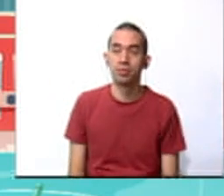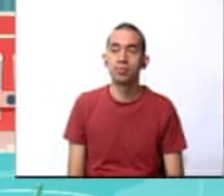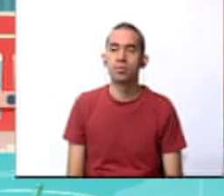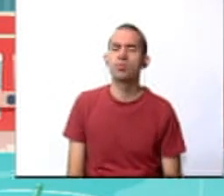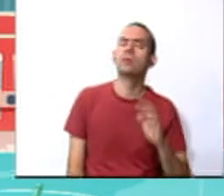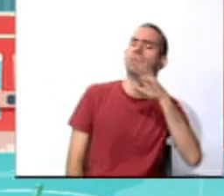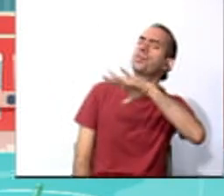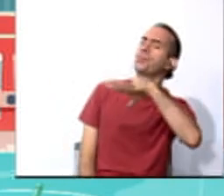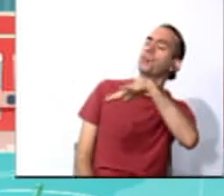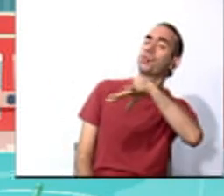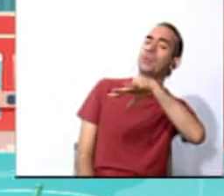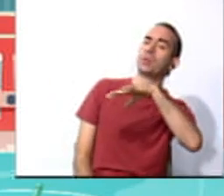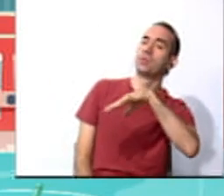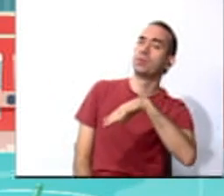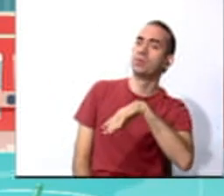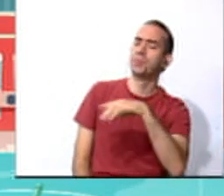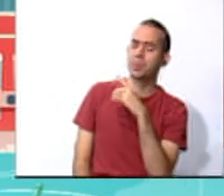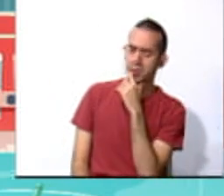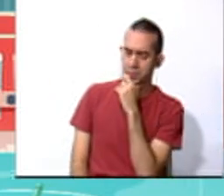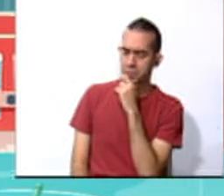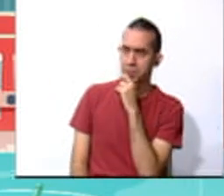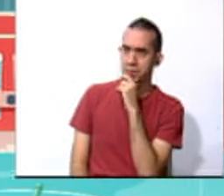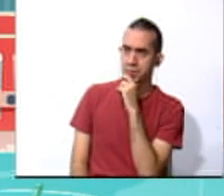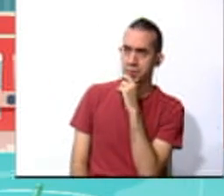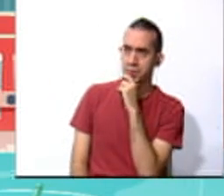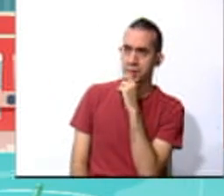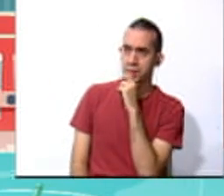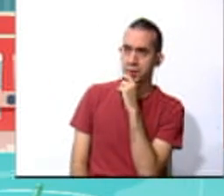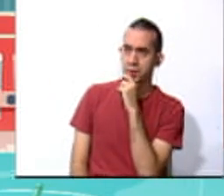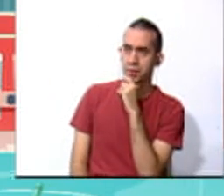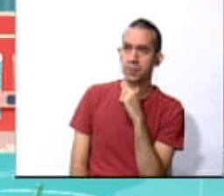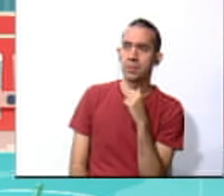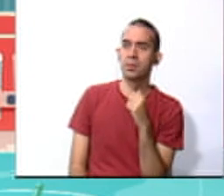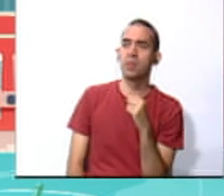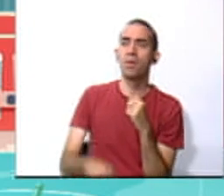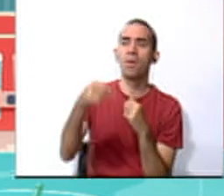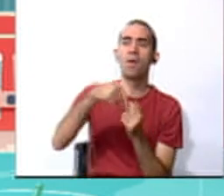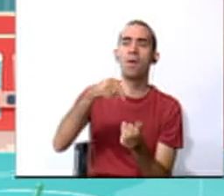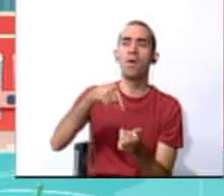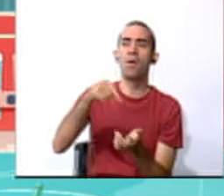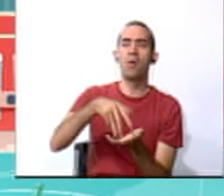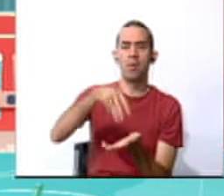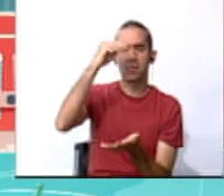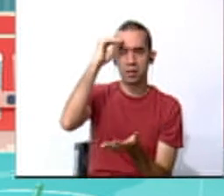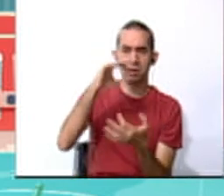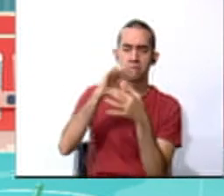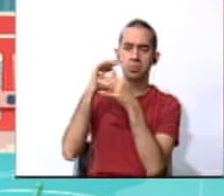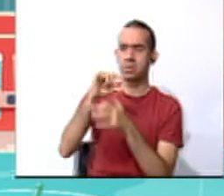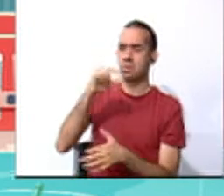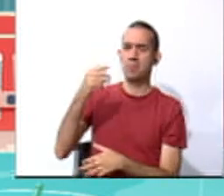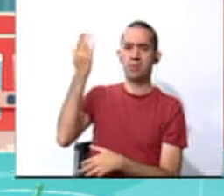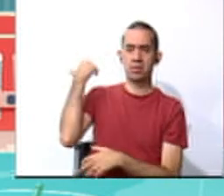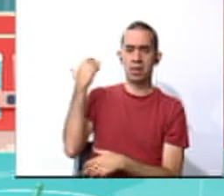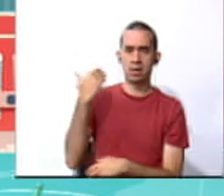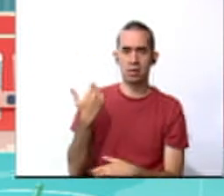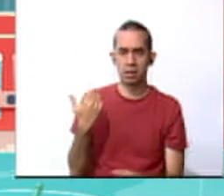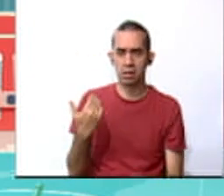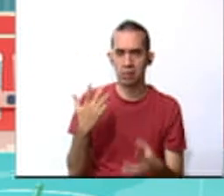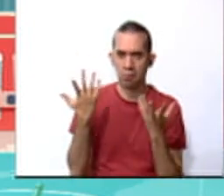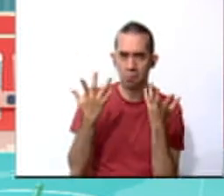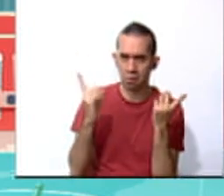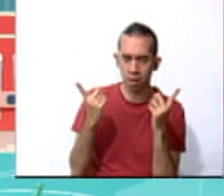And Teacher Graven, are we going to review what we learned last week? Yes, we are going to review that.